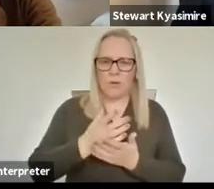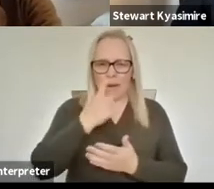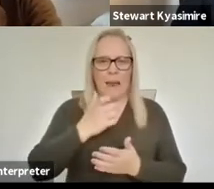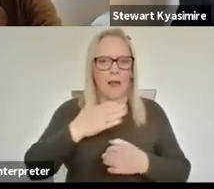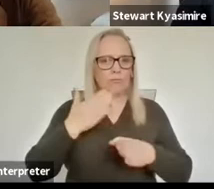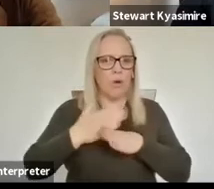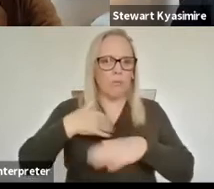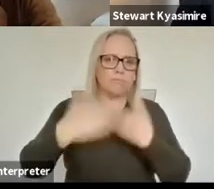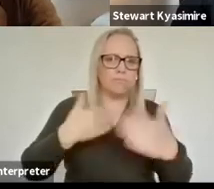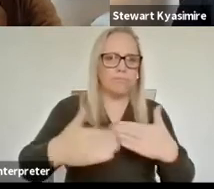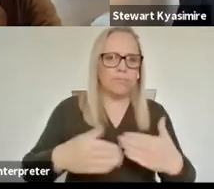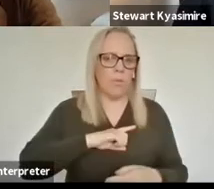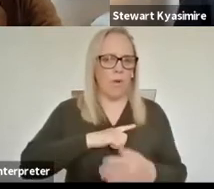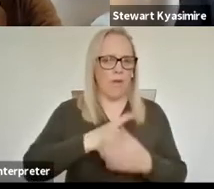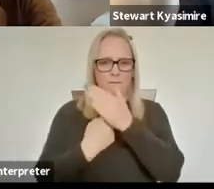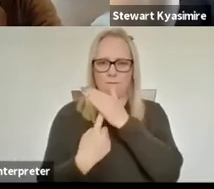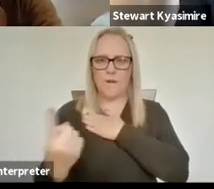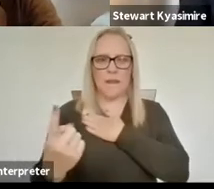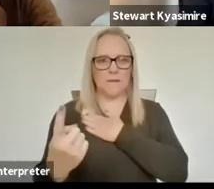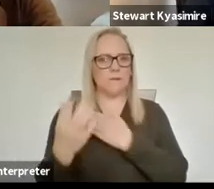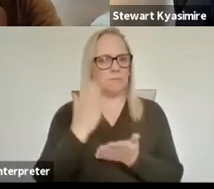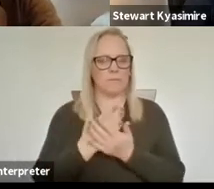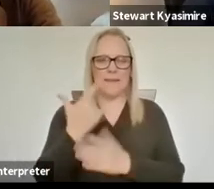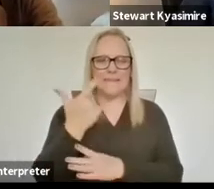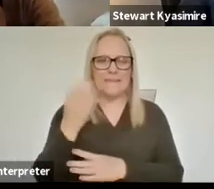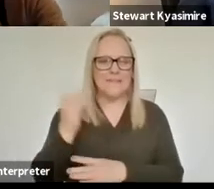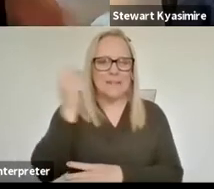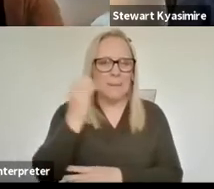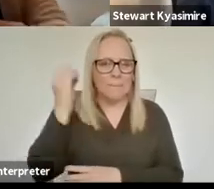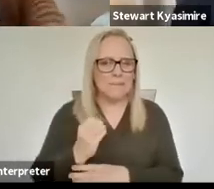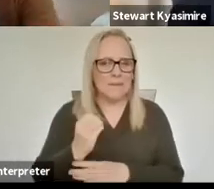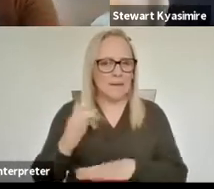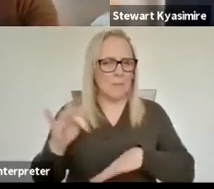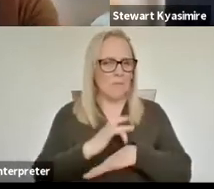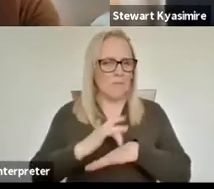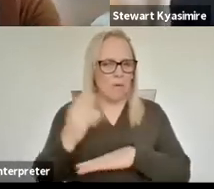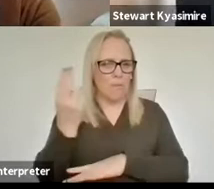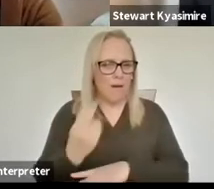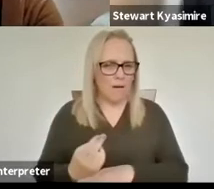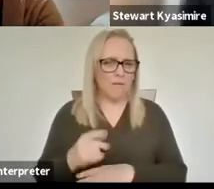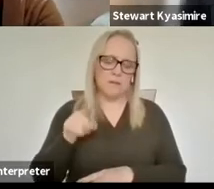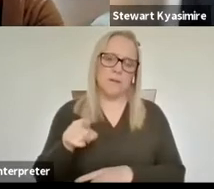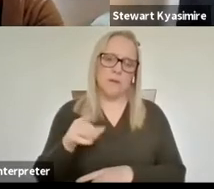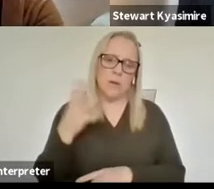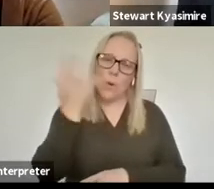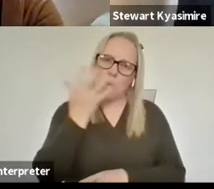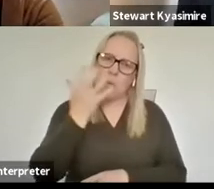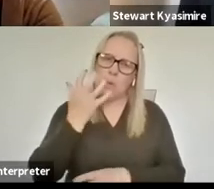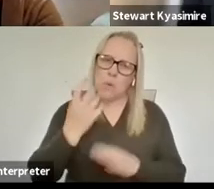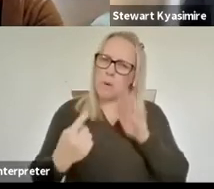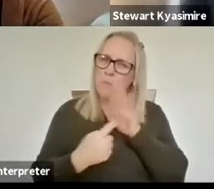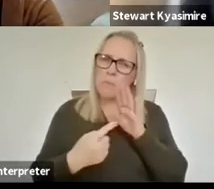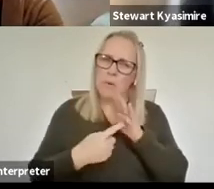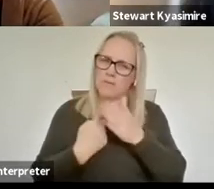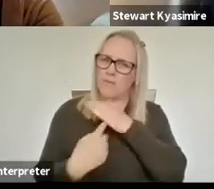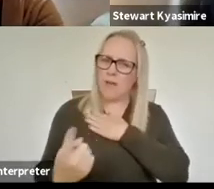Freelancers make up 70% of the performing arts workforce and as such are central to the fabric of the arts landscape. If you add